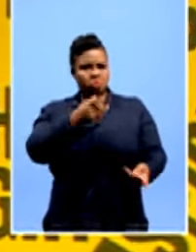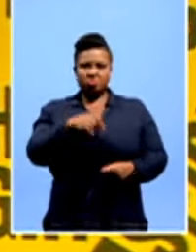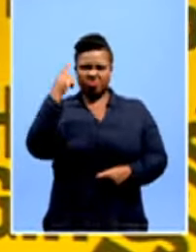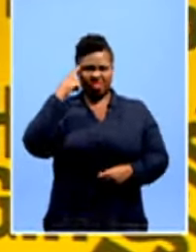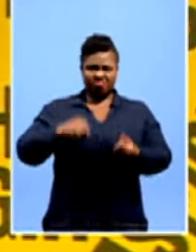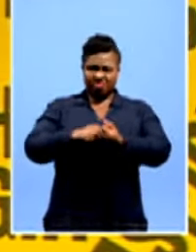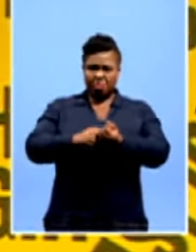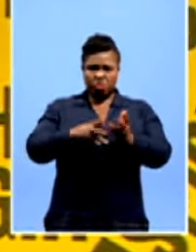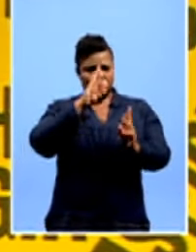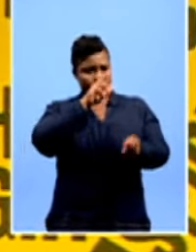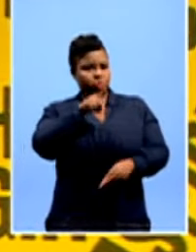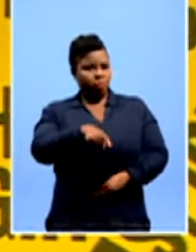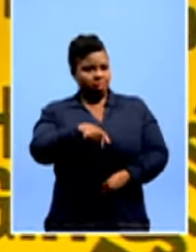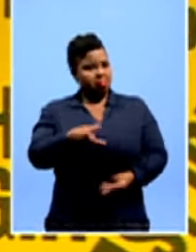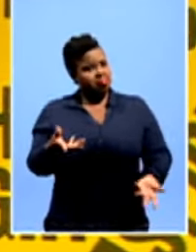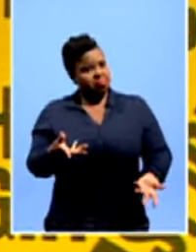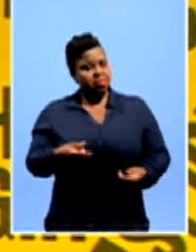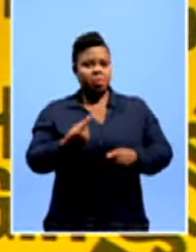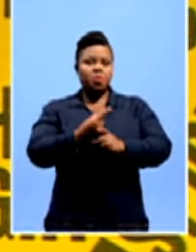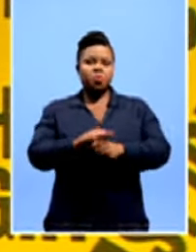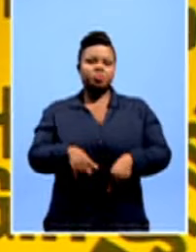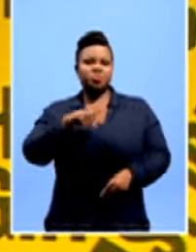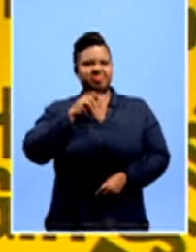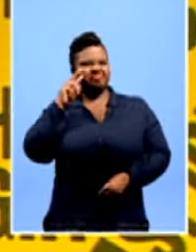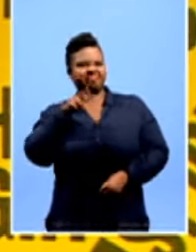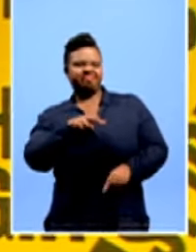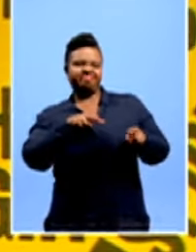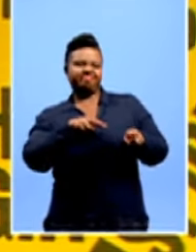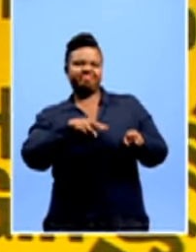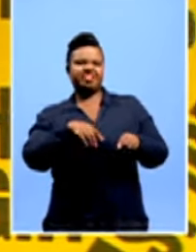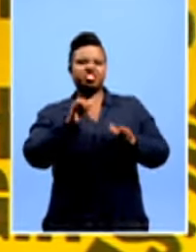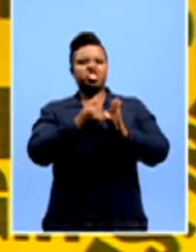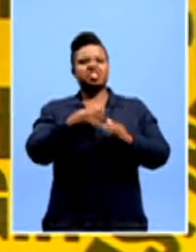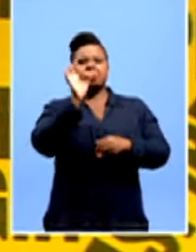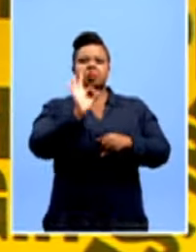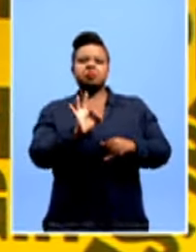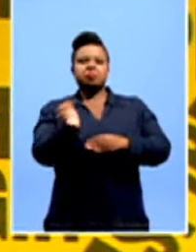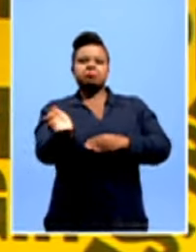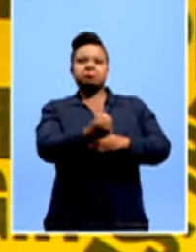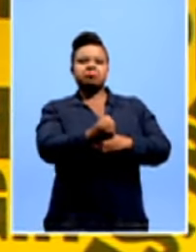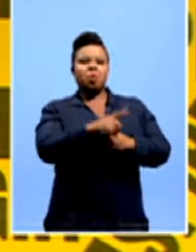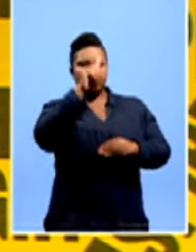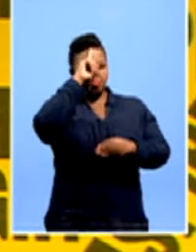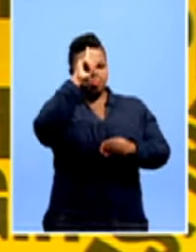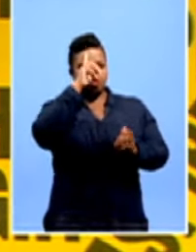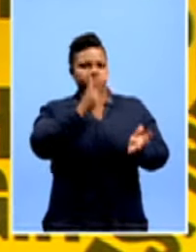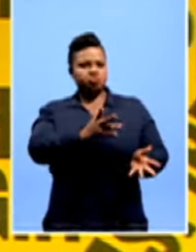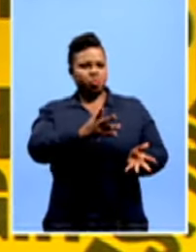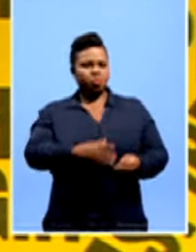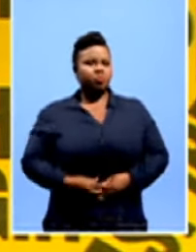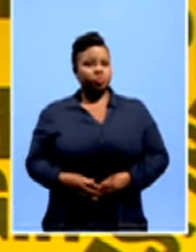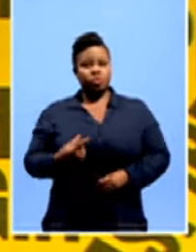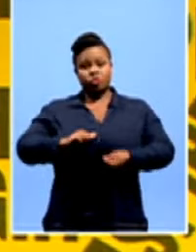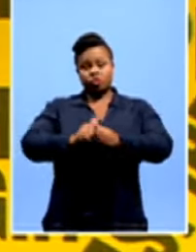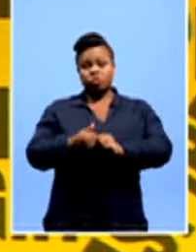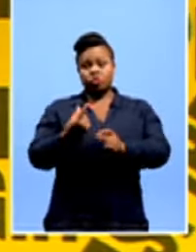fans and, importantly, teammates if they are seen as only so-called quota players? Sport has been used as a tool